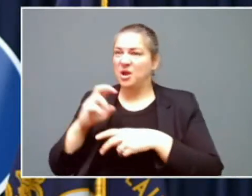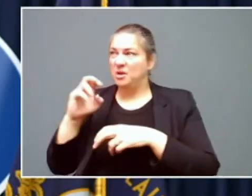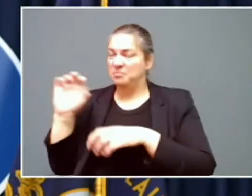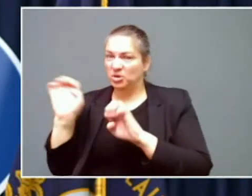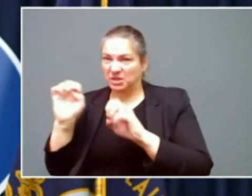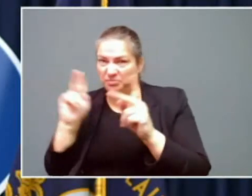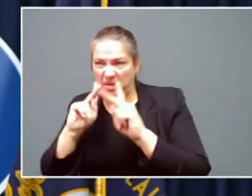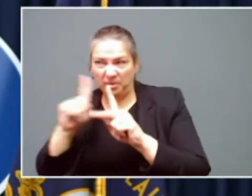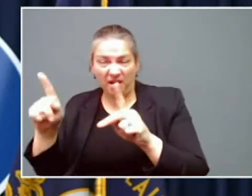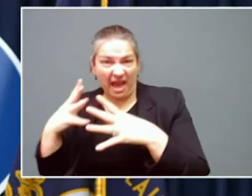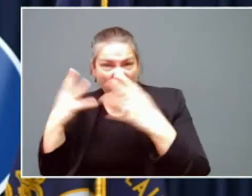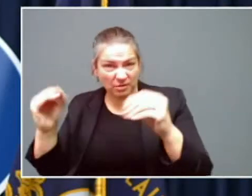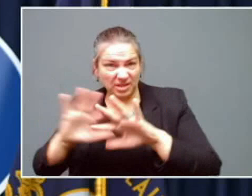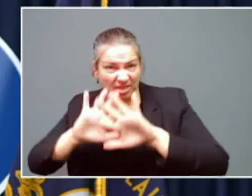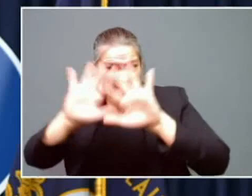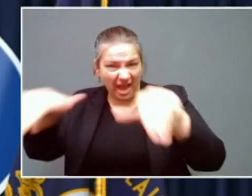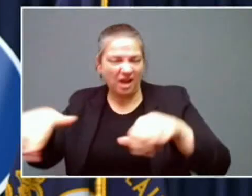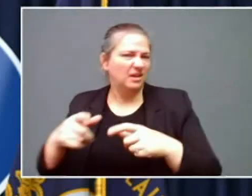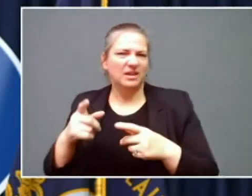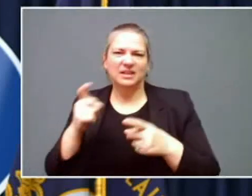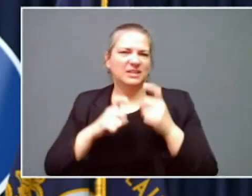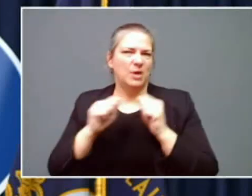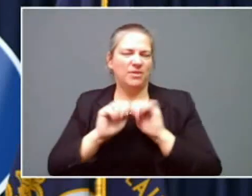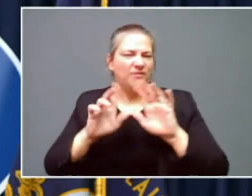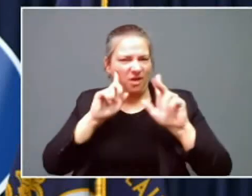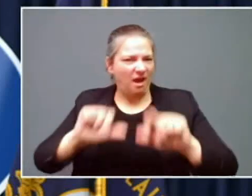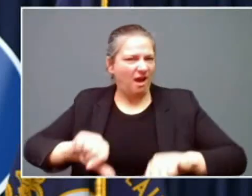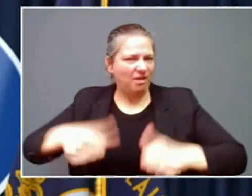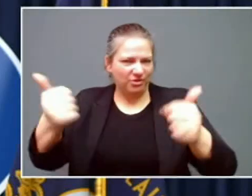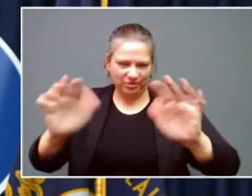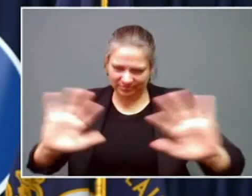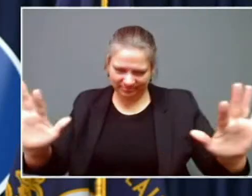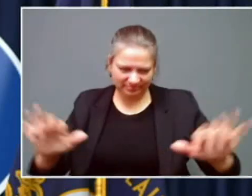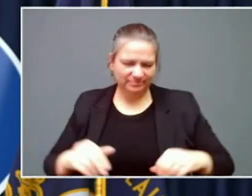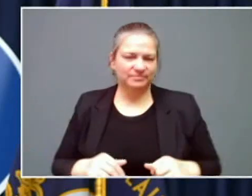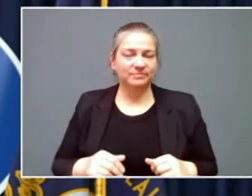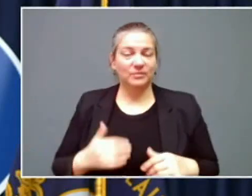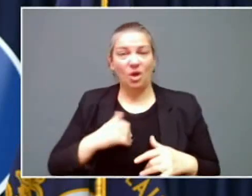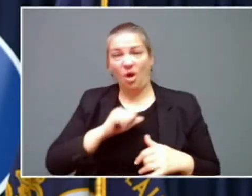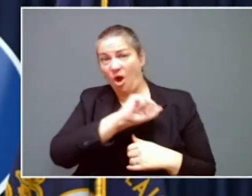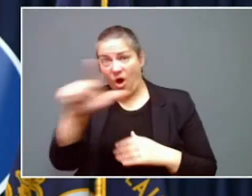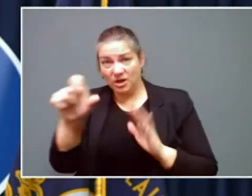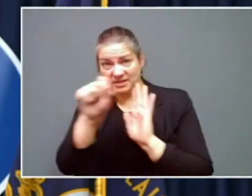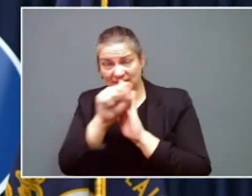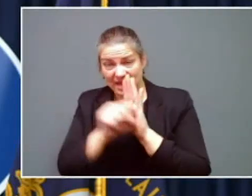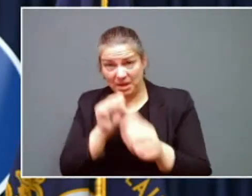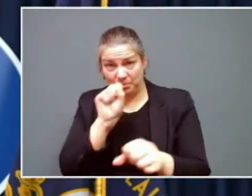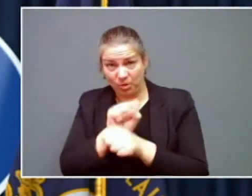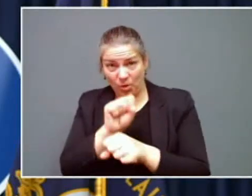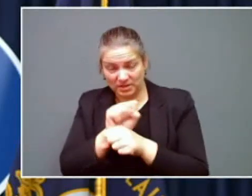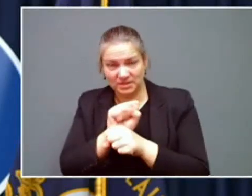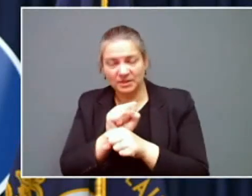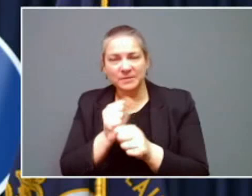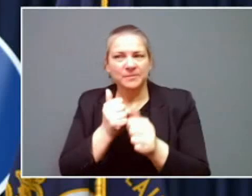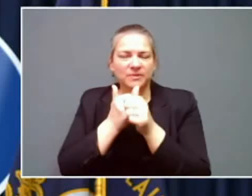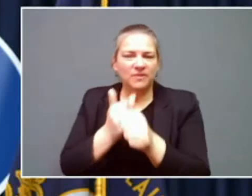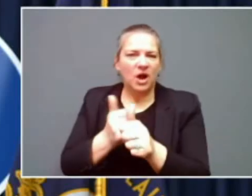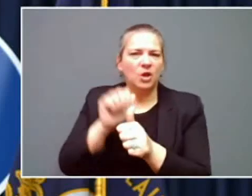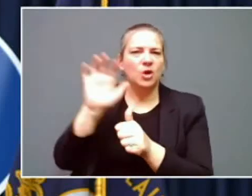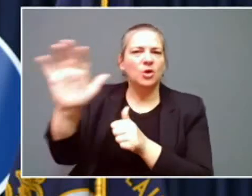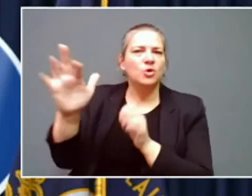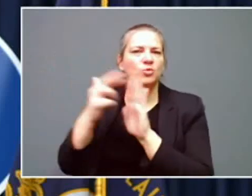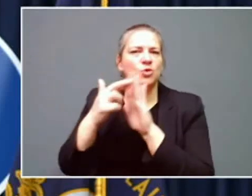out there dealing with the situation. We ask all of our state employees to refer to guidance issued by the Kentucky